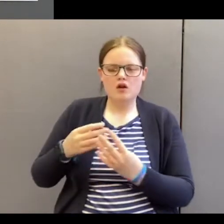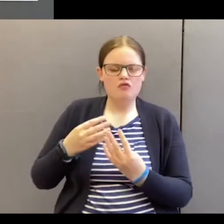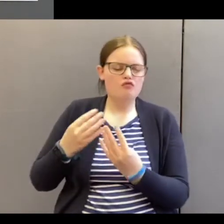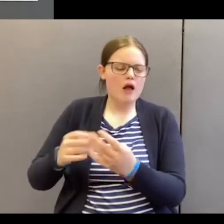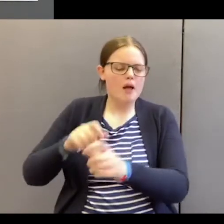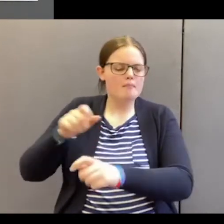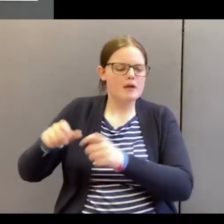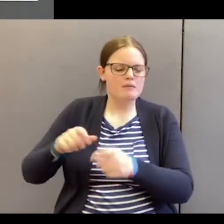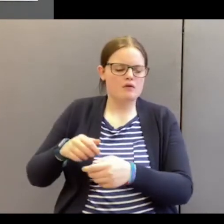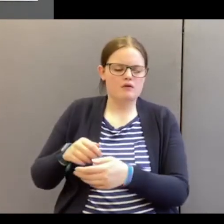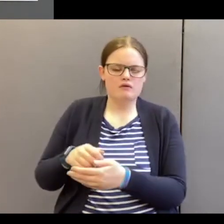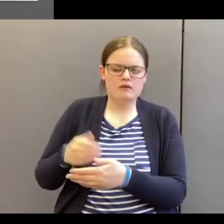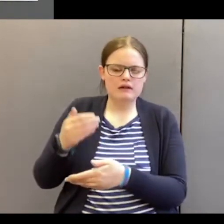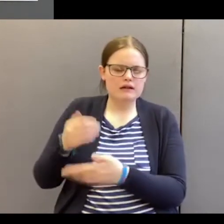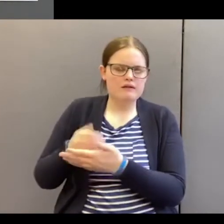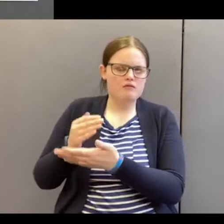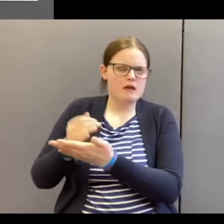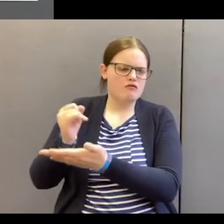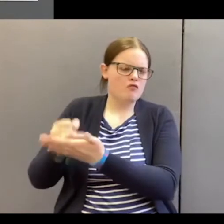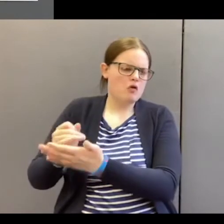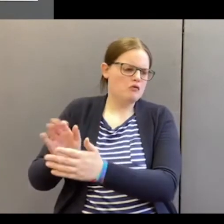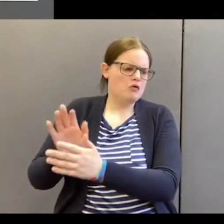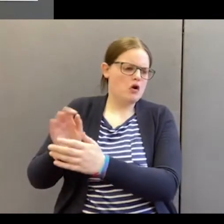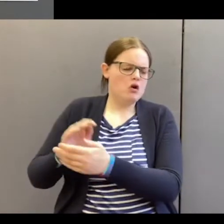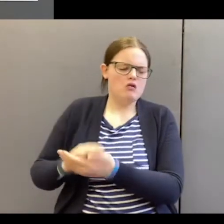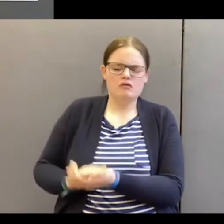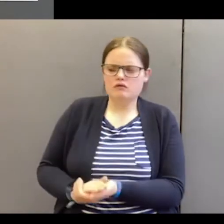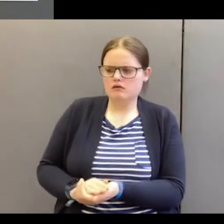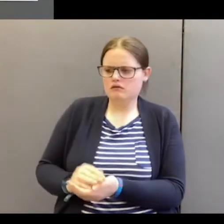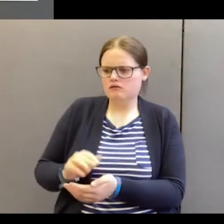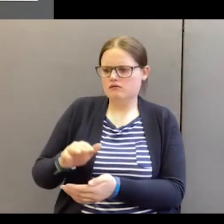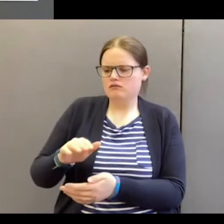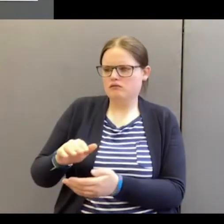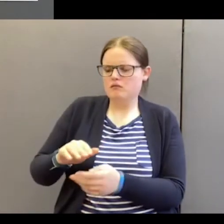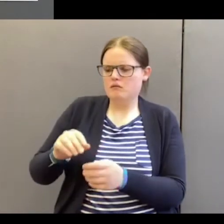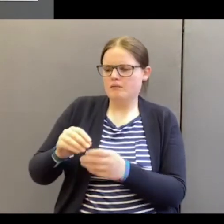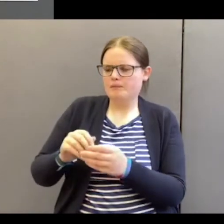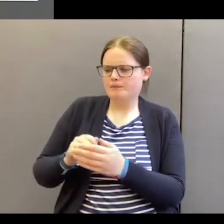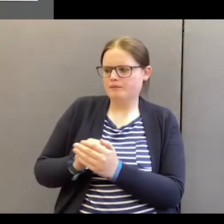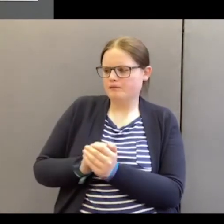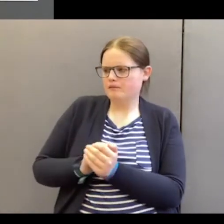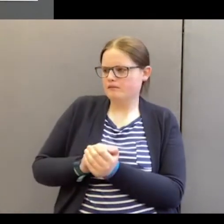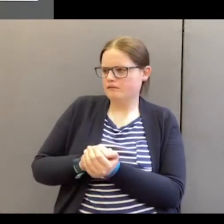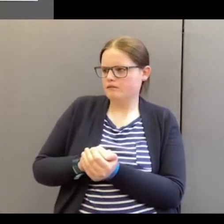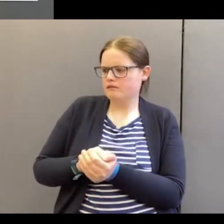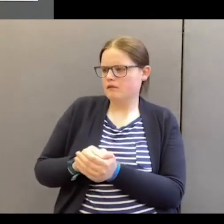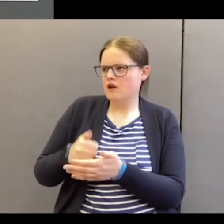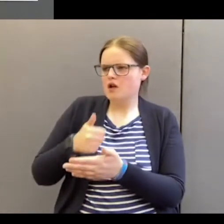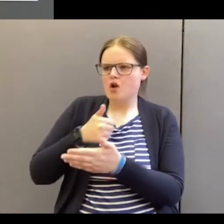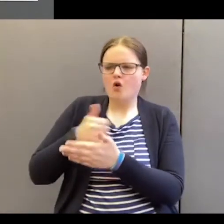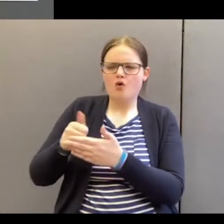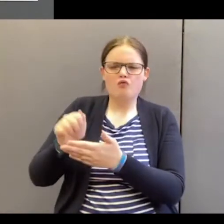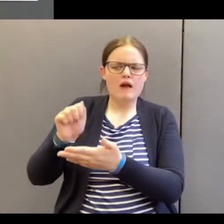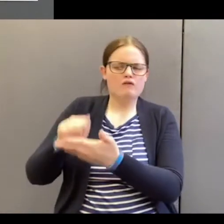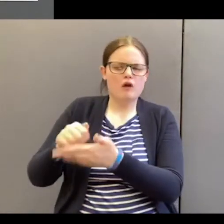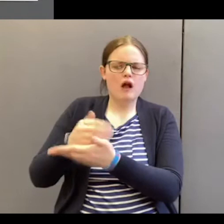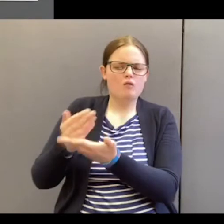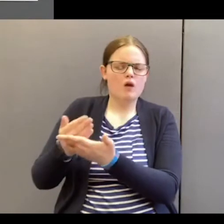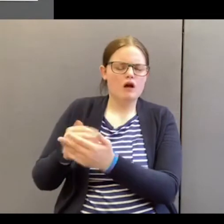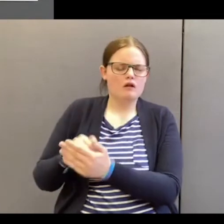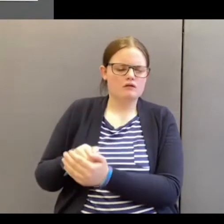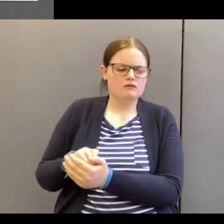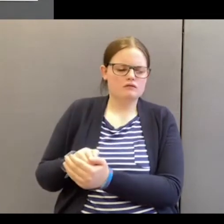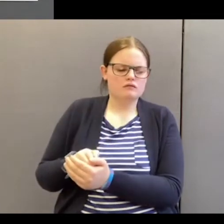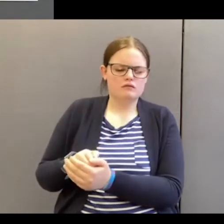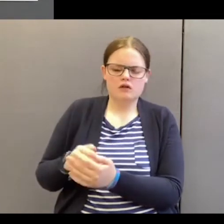can never be wrong. Majority. Democracy is always right. The